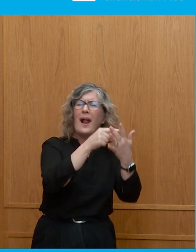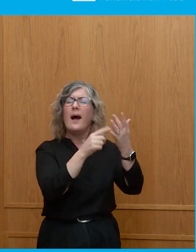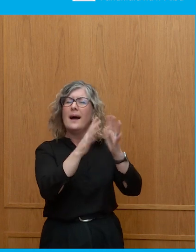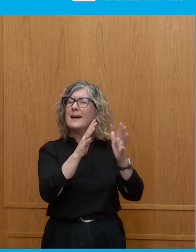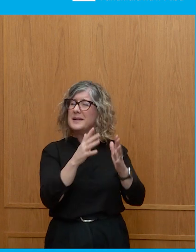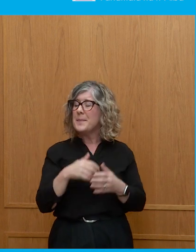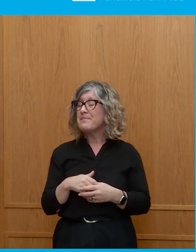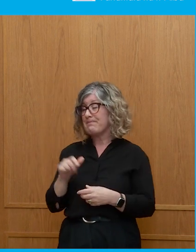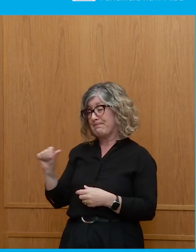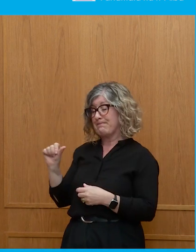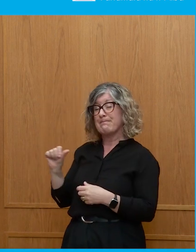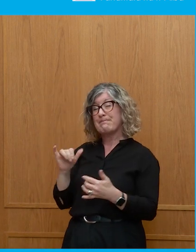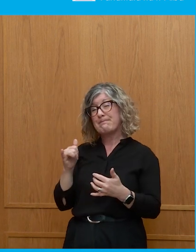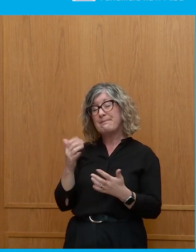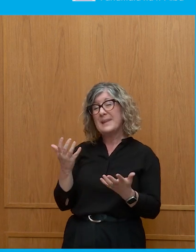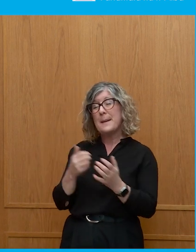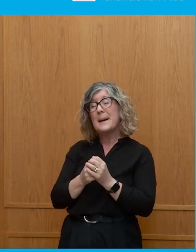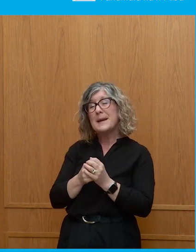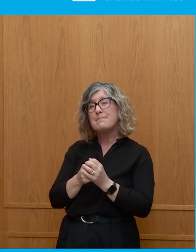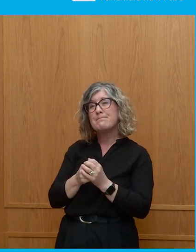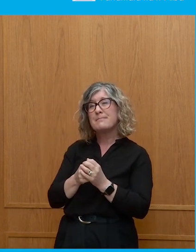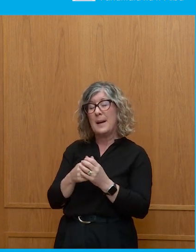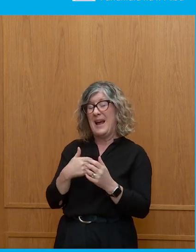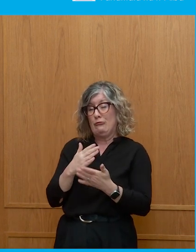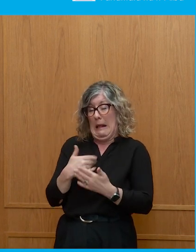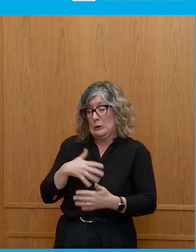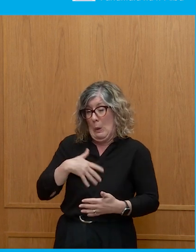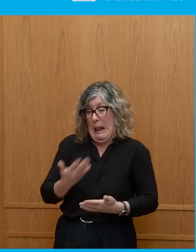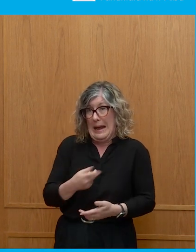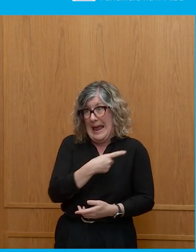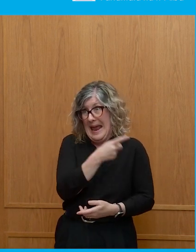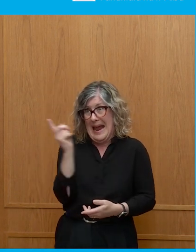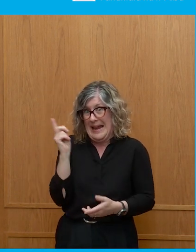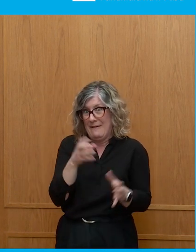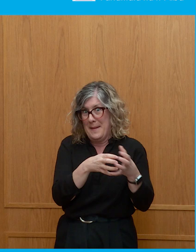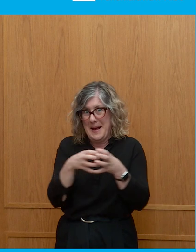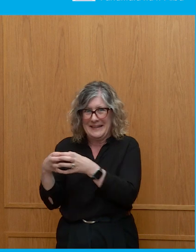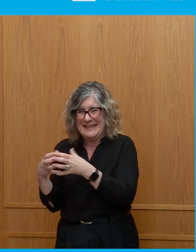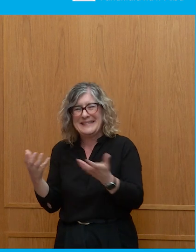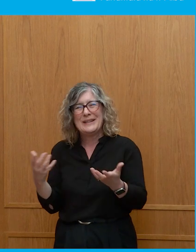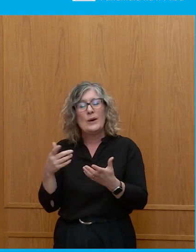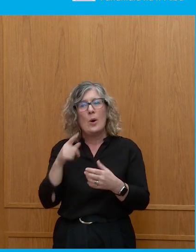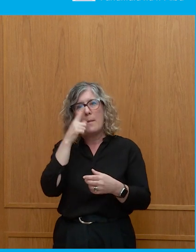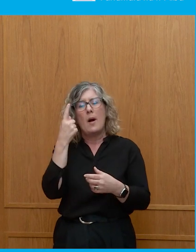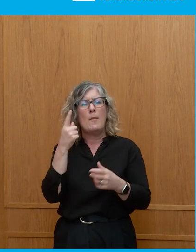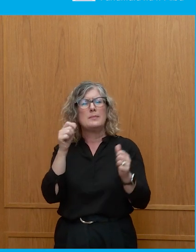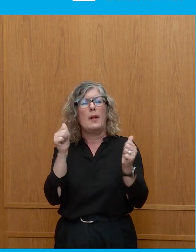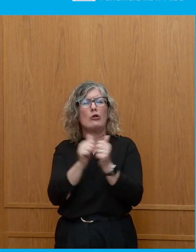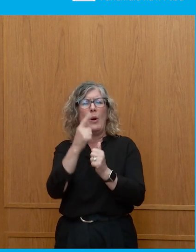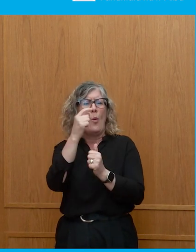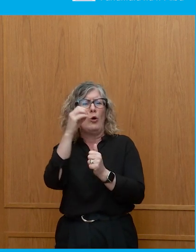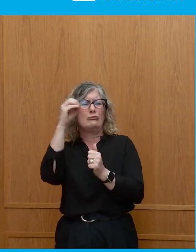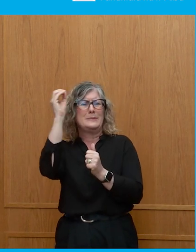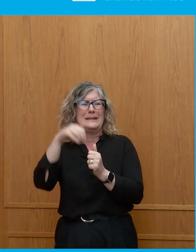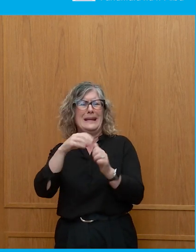I get enormously frustrated with people saying, well, I don't really like any of them, or I don't really agree with it. You know, you're never going to agree with everything in a political party, but